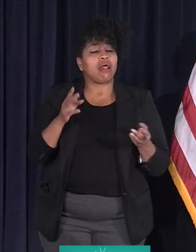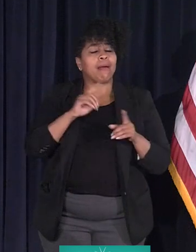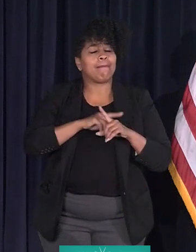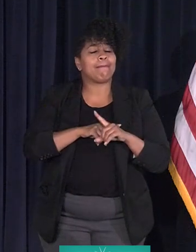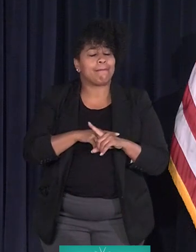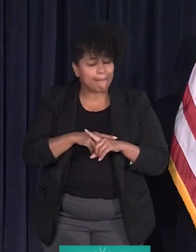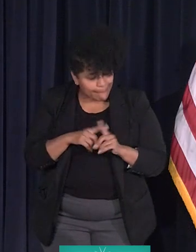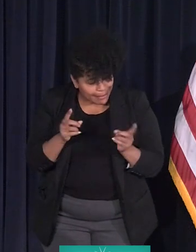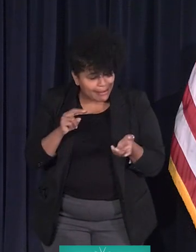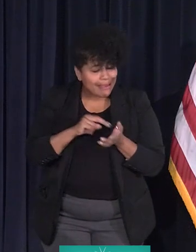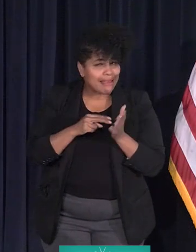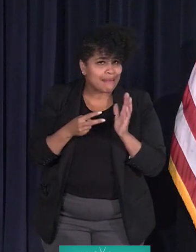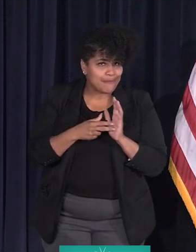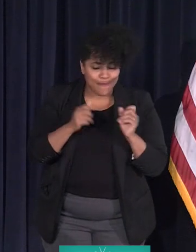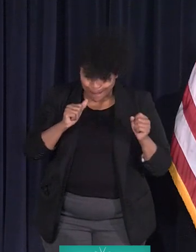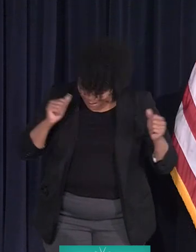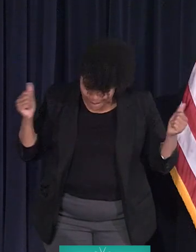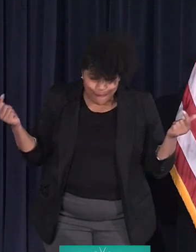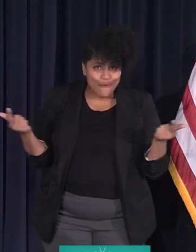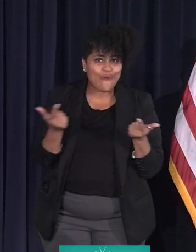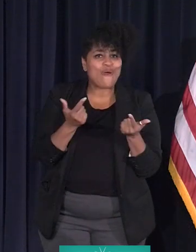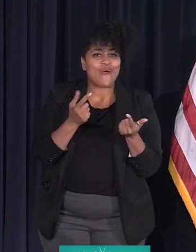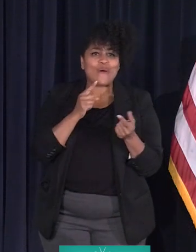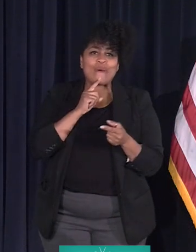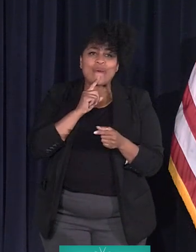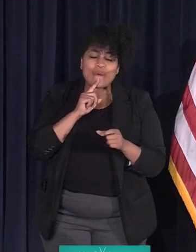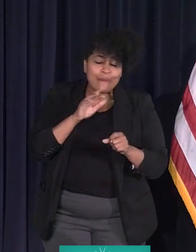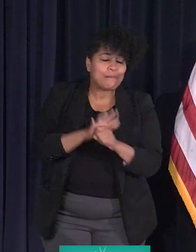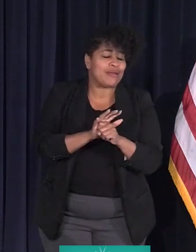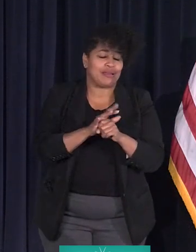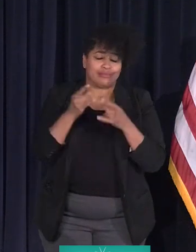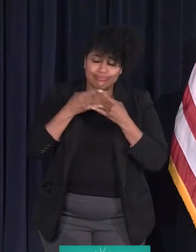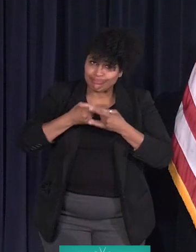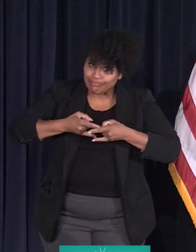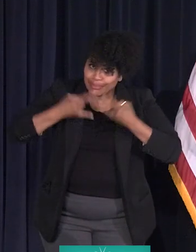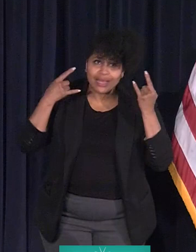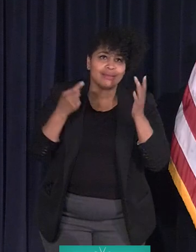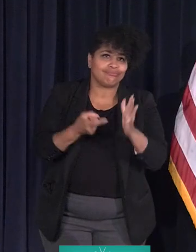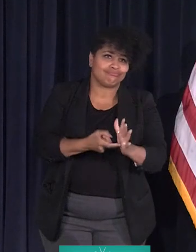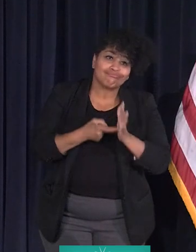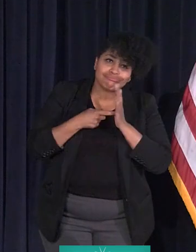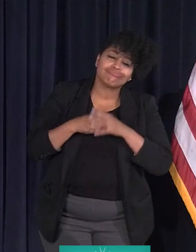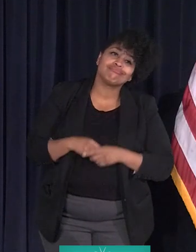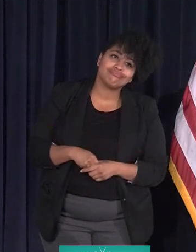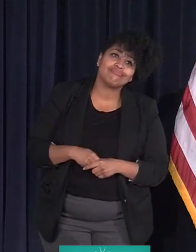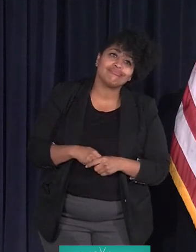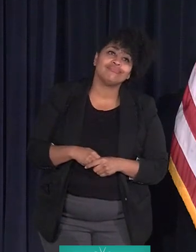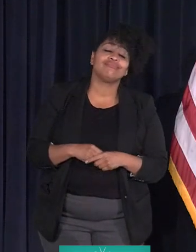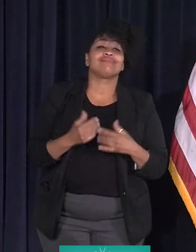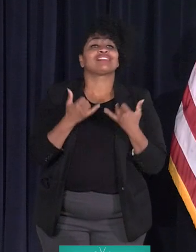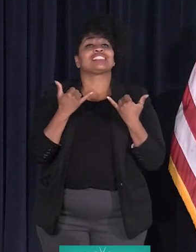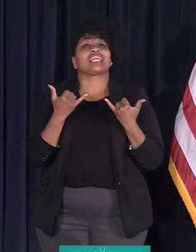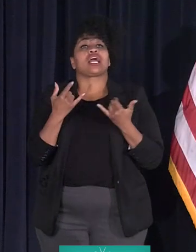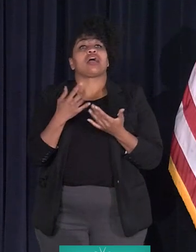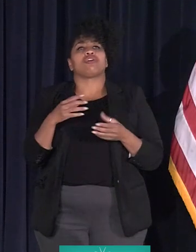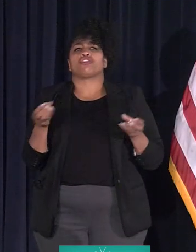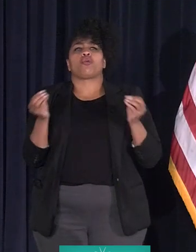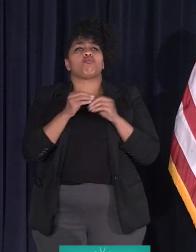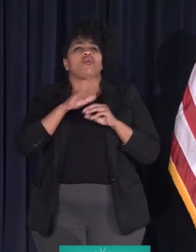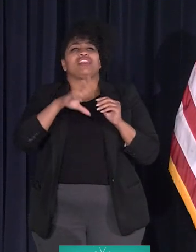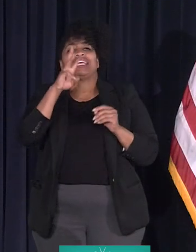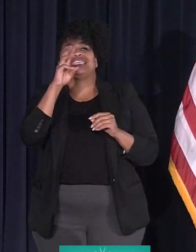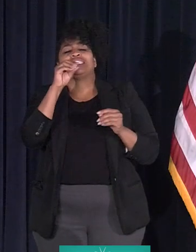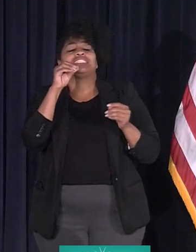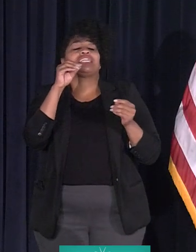going to mean all of us committing primarily to the masks. So we've now done more than 60,000